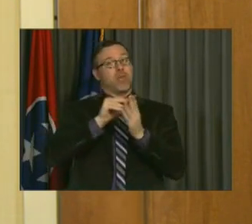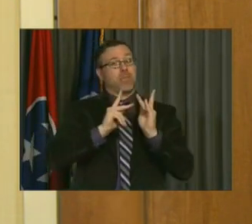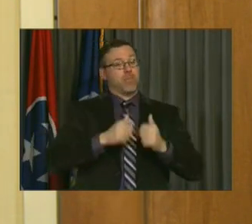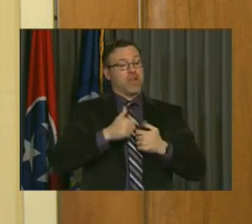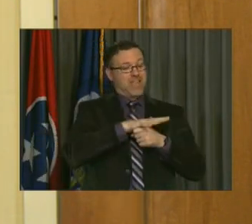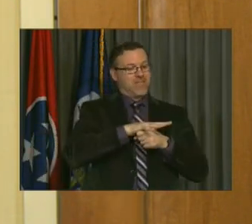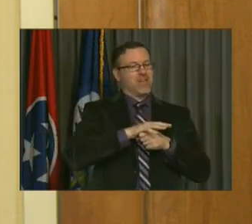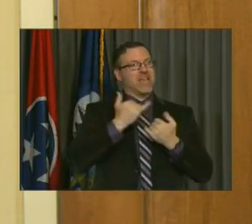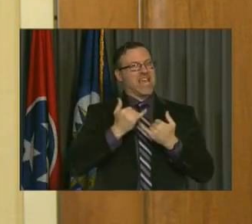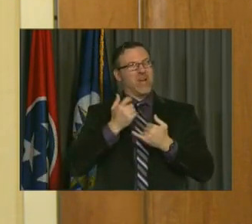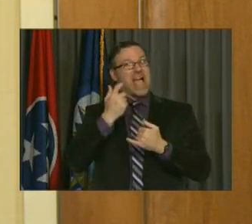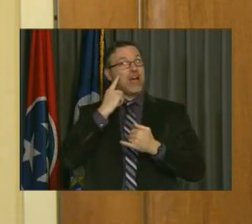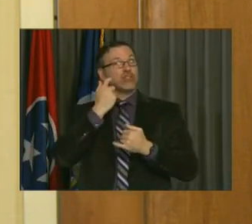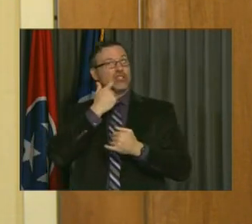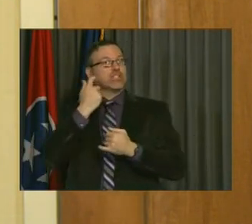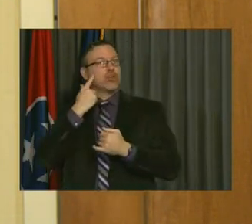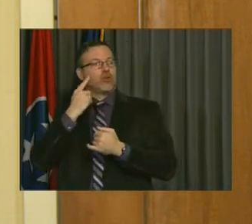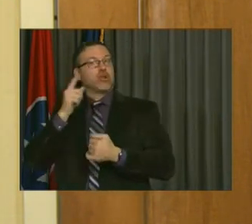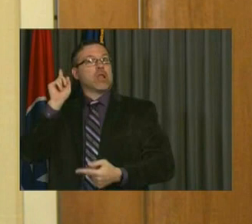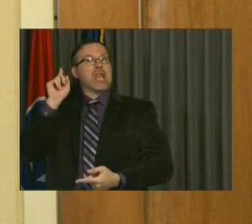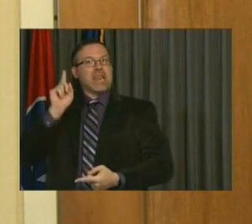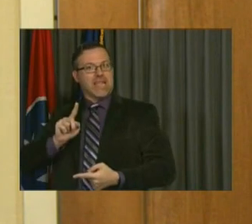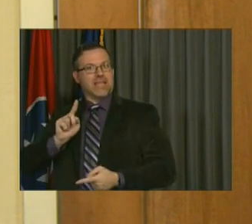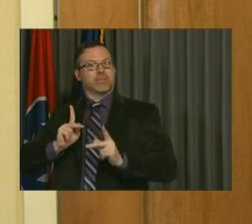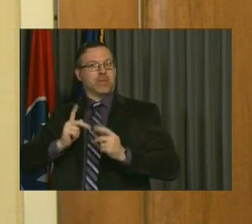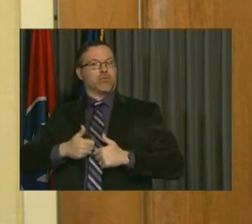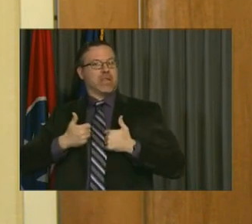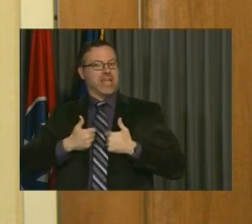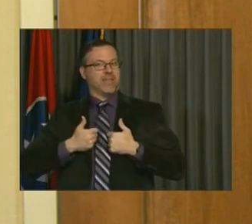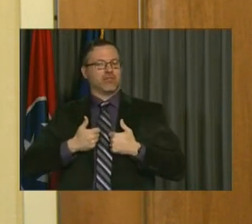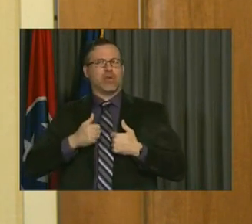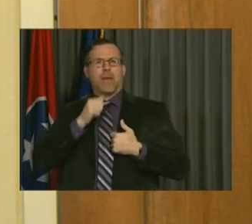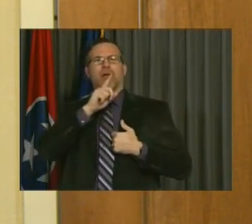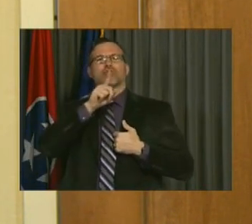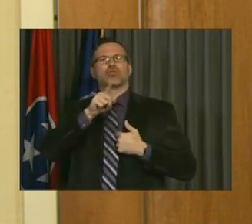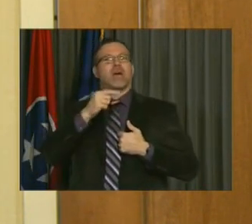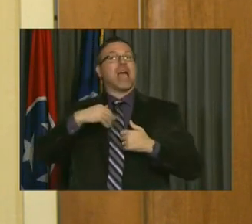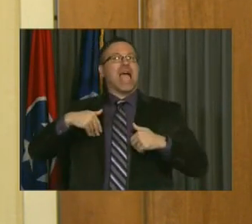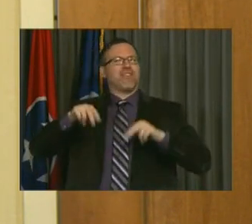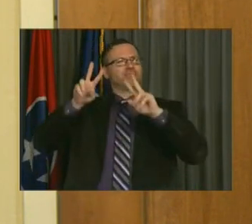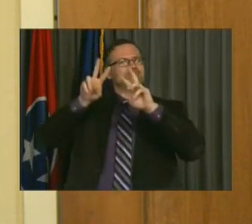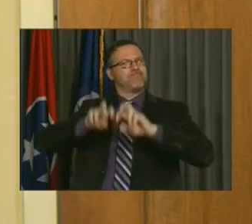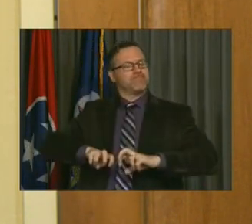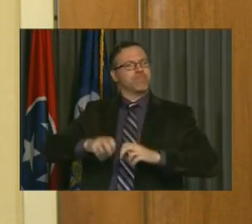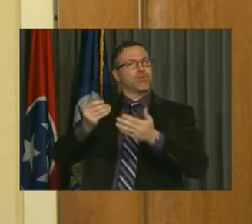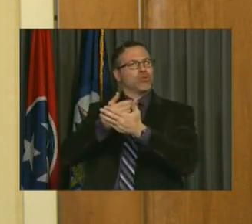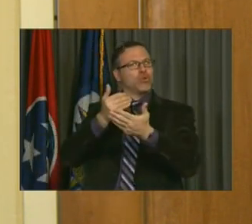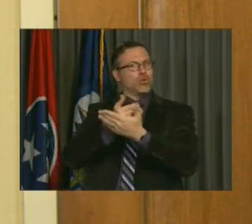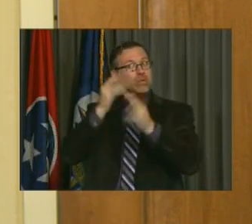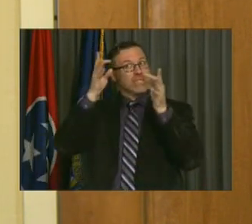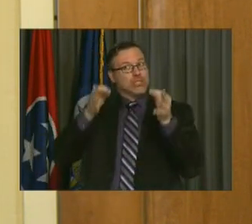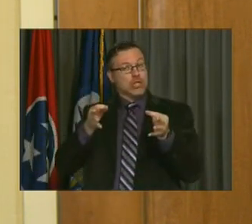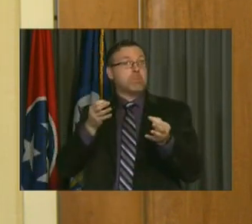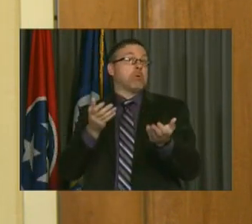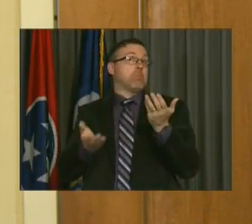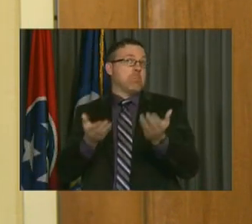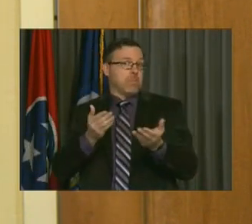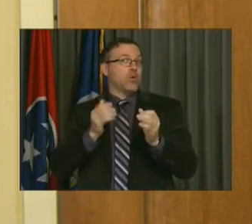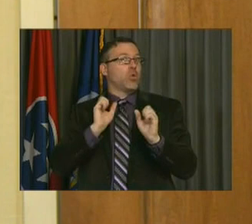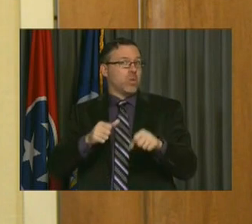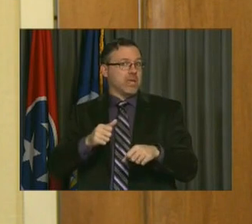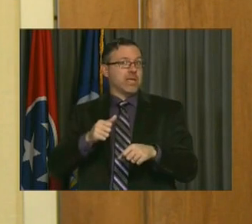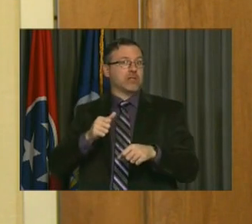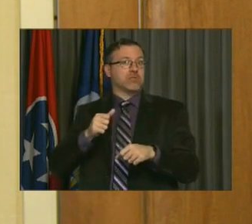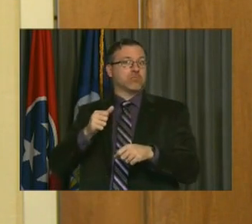just starting to receive information that as we're preparing for this presentation. So I haven't dug into the details, but that looks like it may be an opportunity for